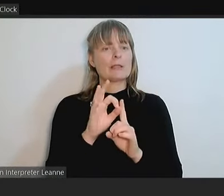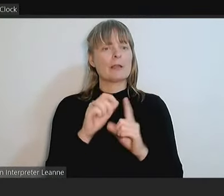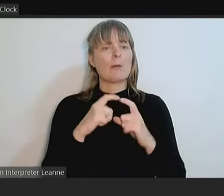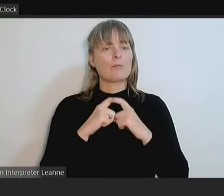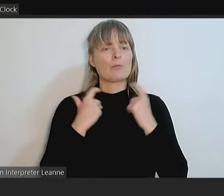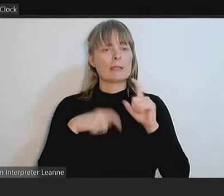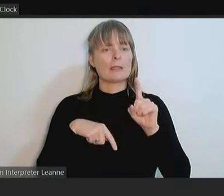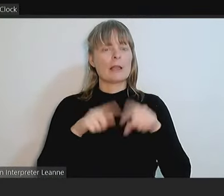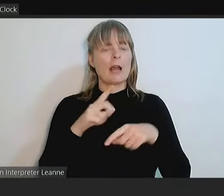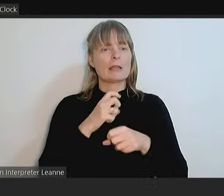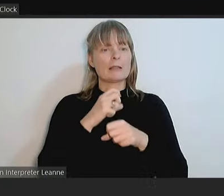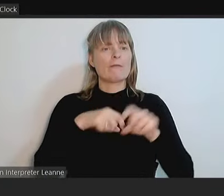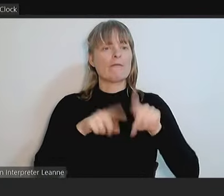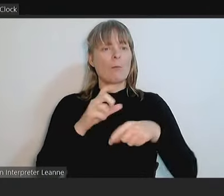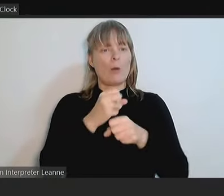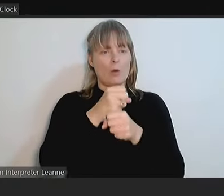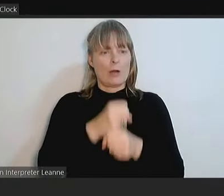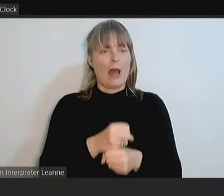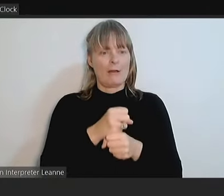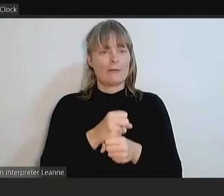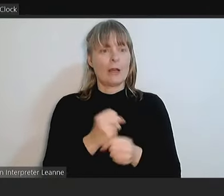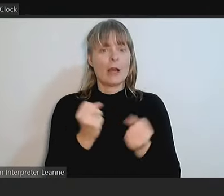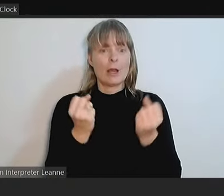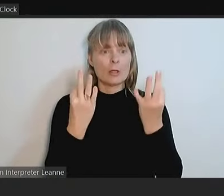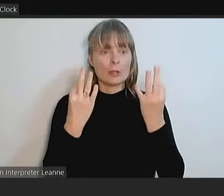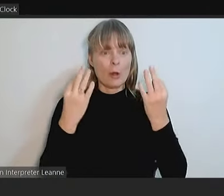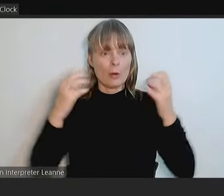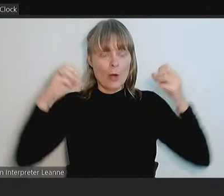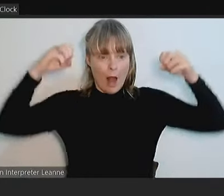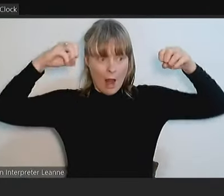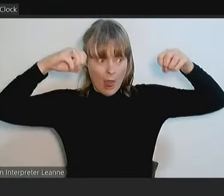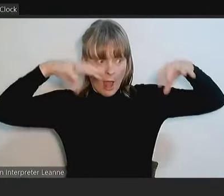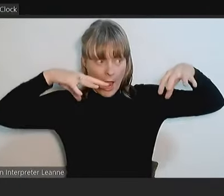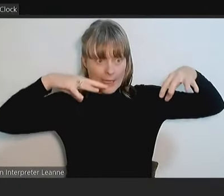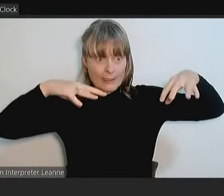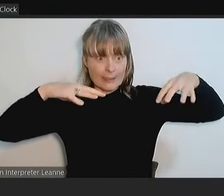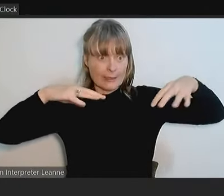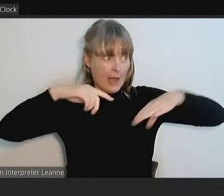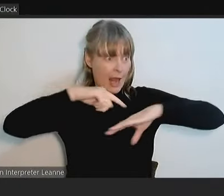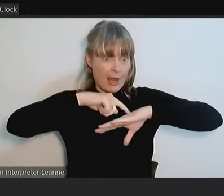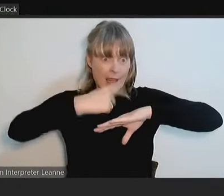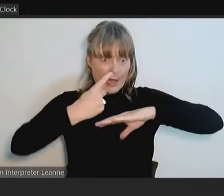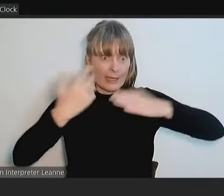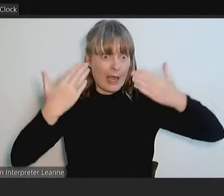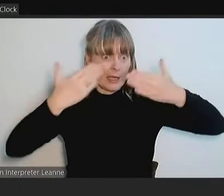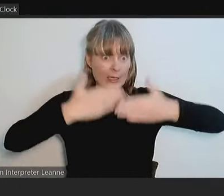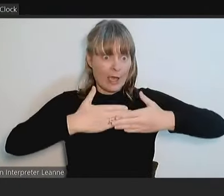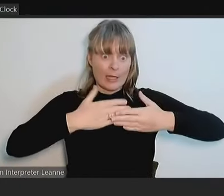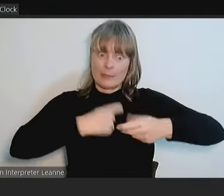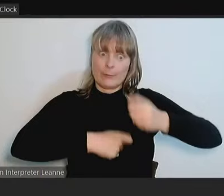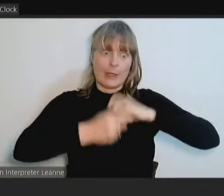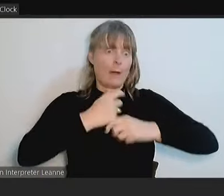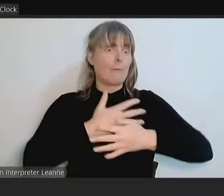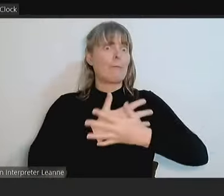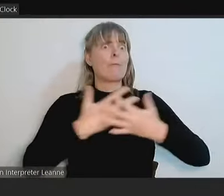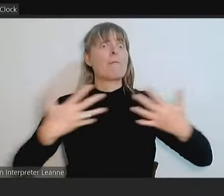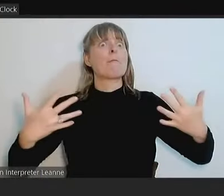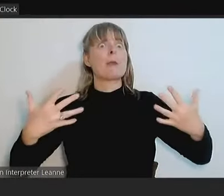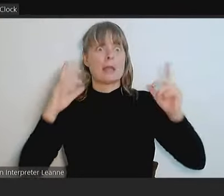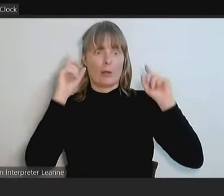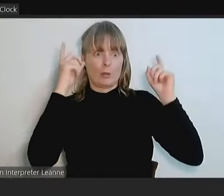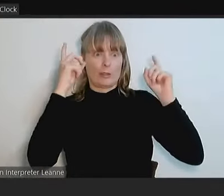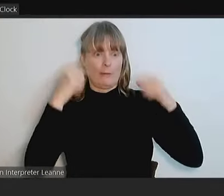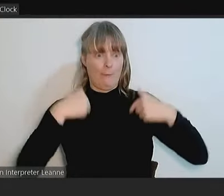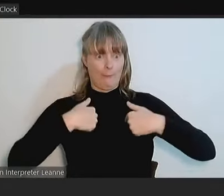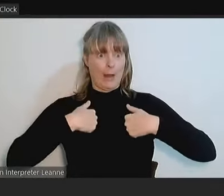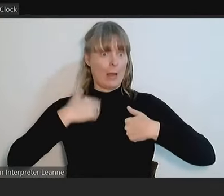Not having lights in a dark car park very late in the evenings has become a real big safety concern. Myself as a female walking out there